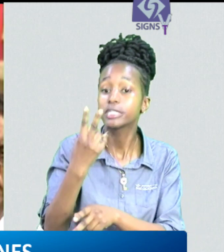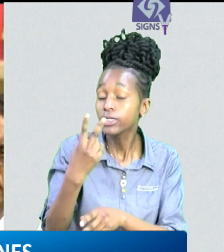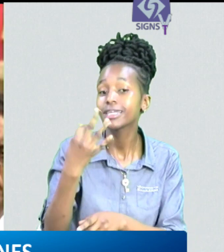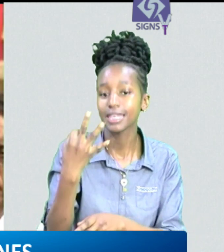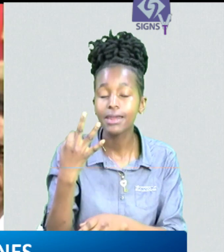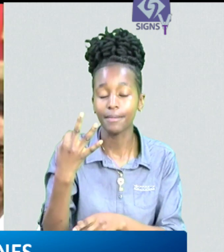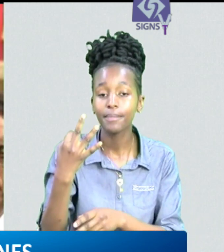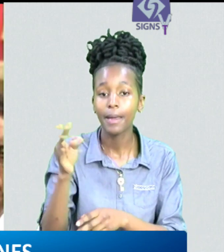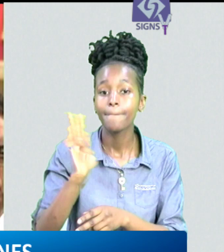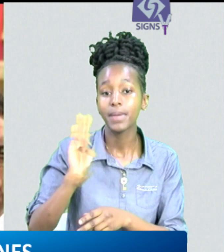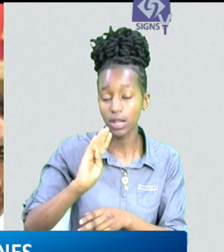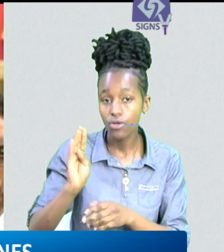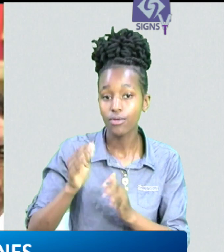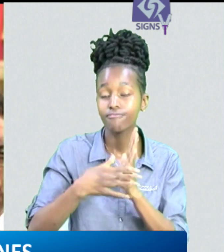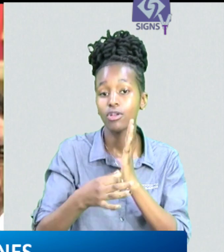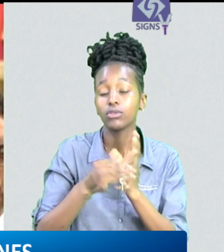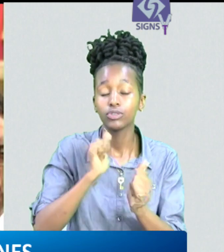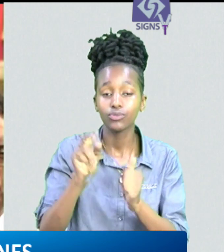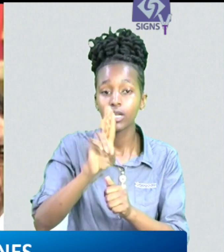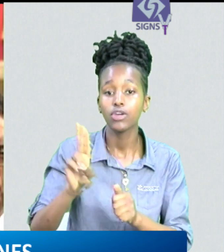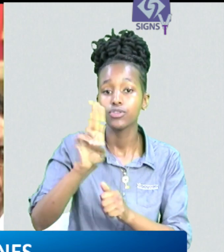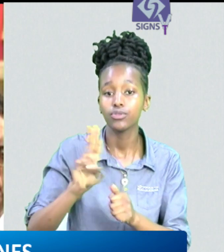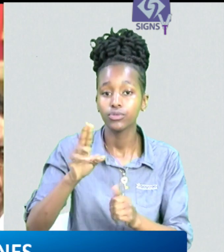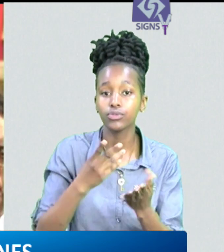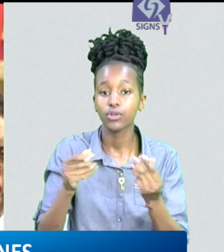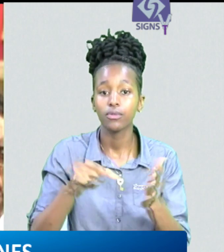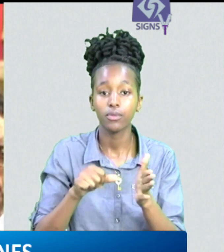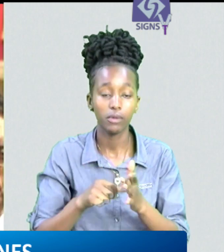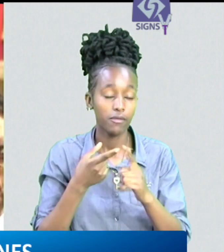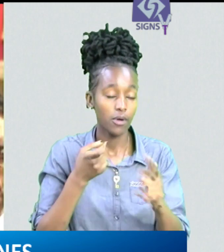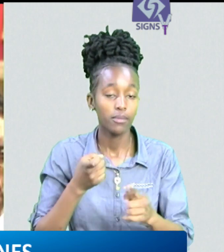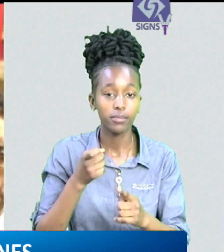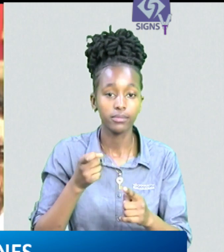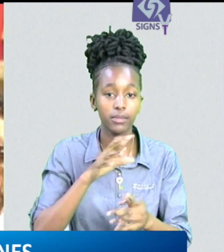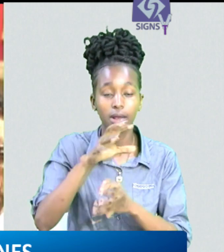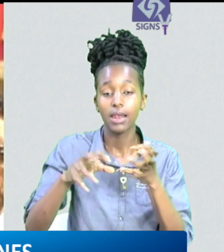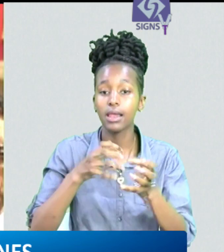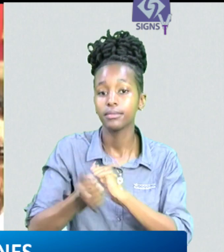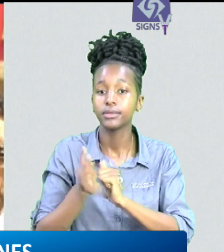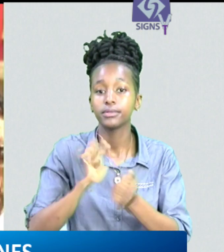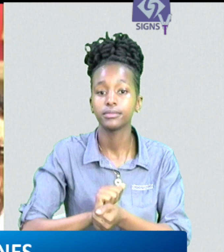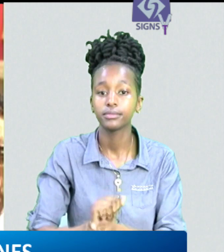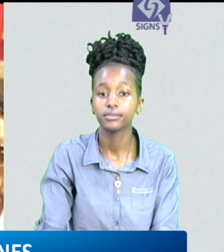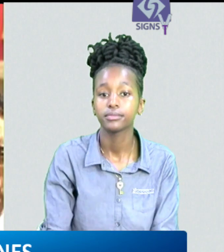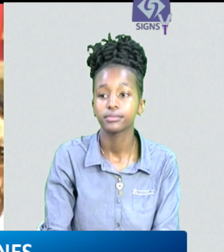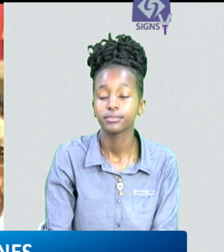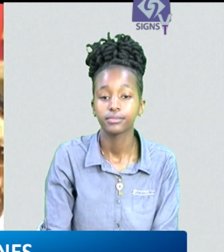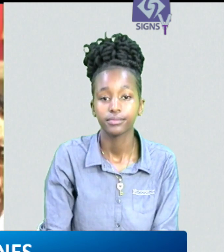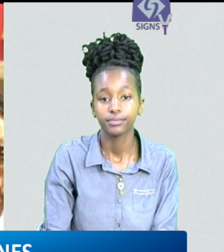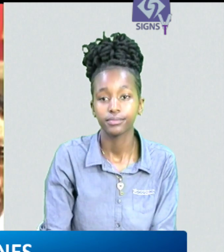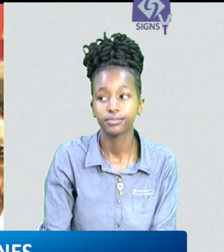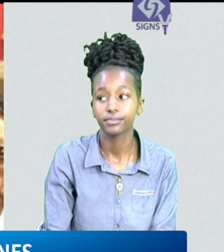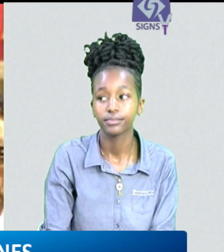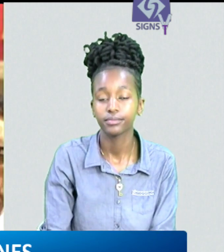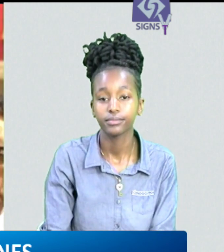clear voice of a united africa from nairobi today and tell the world about africa's